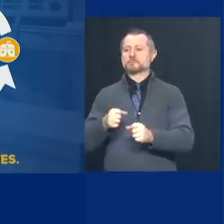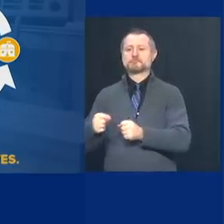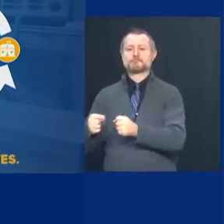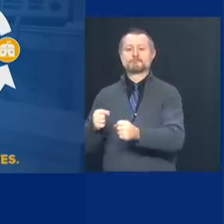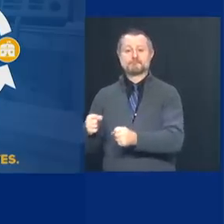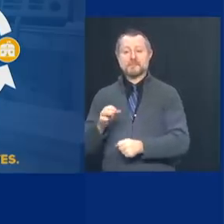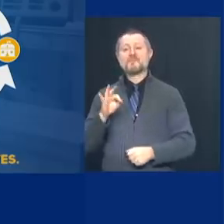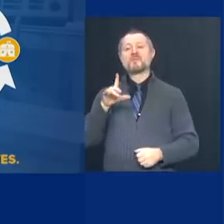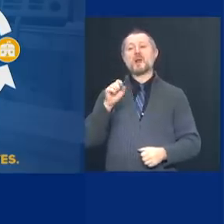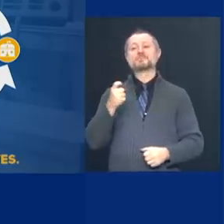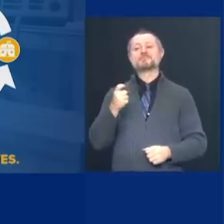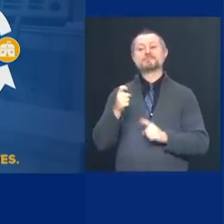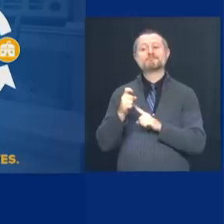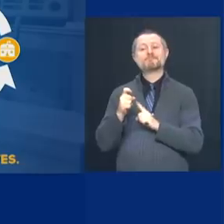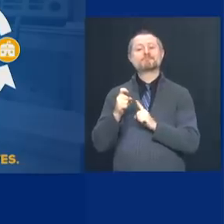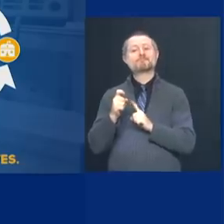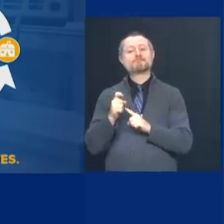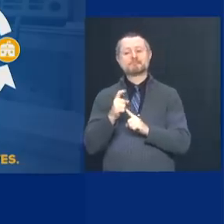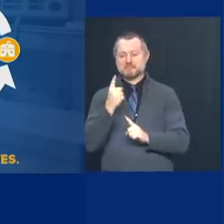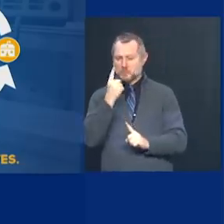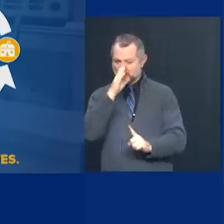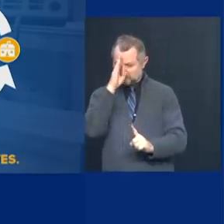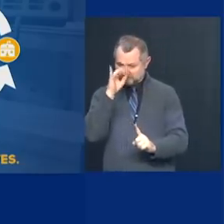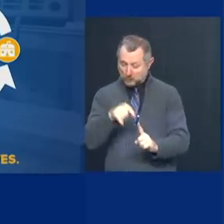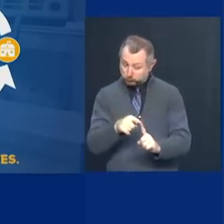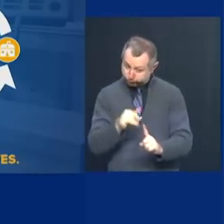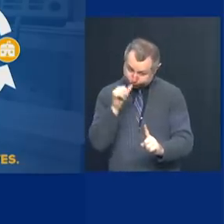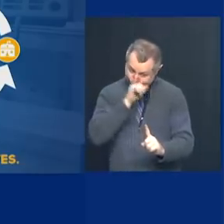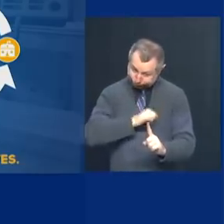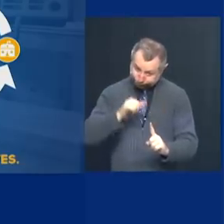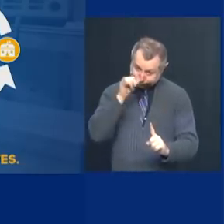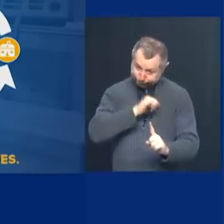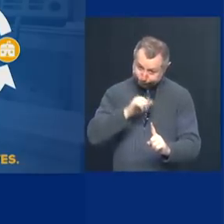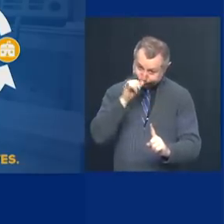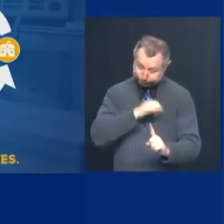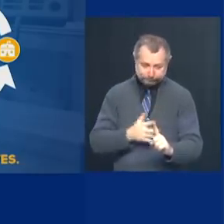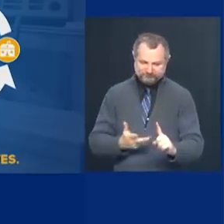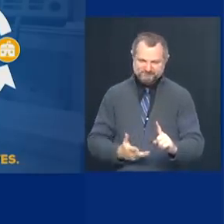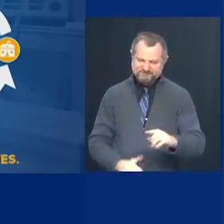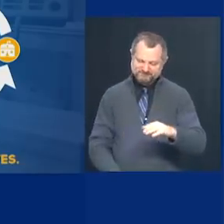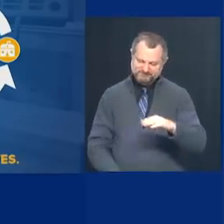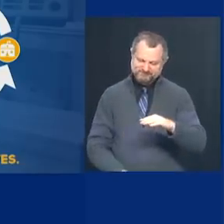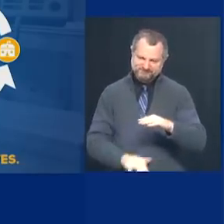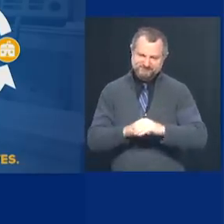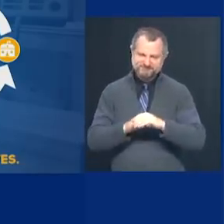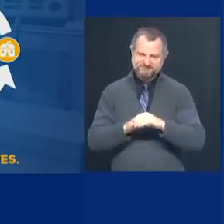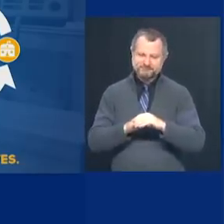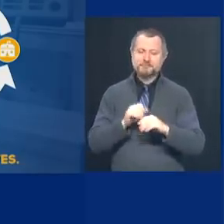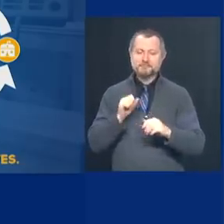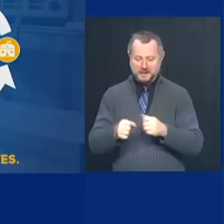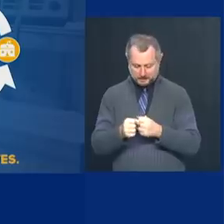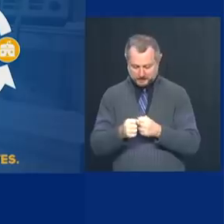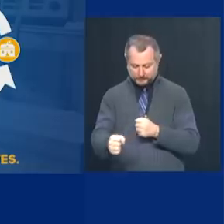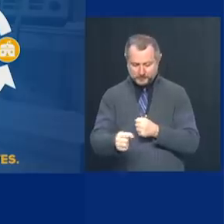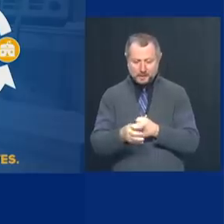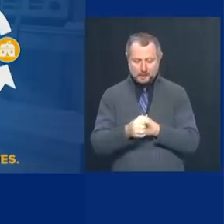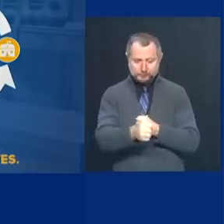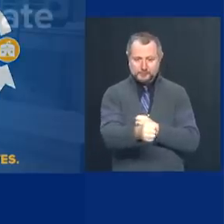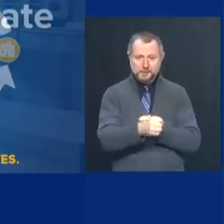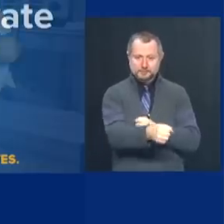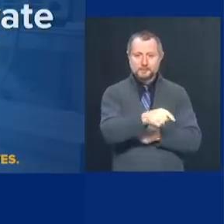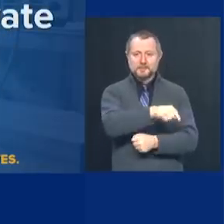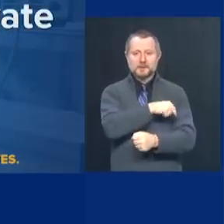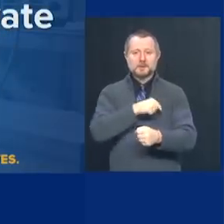is if NYU Langone is filled or at capacity, we're going to transfer you to Mount Sinai or another